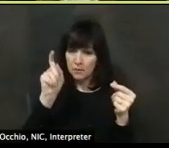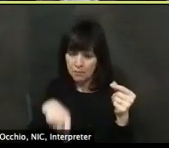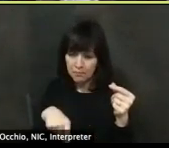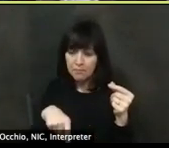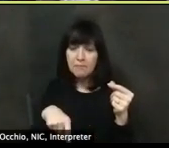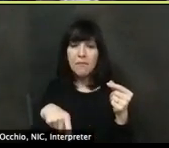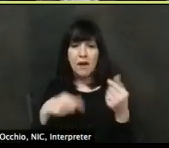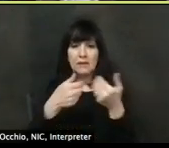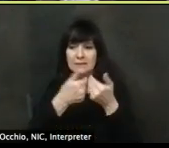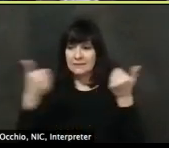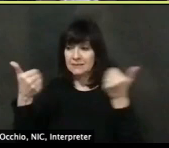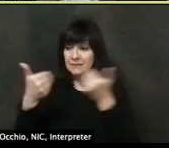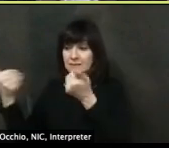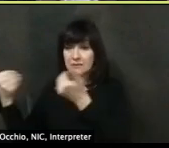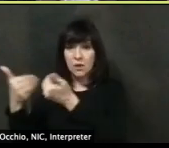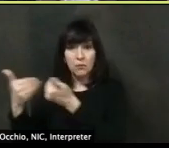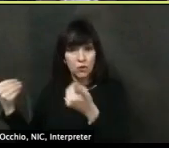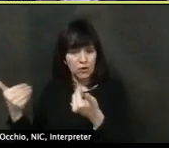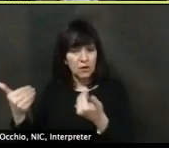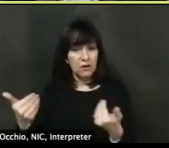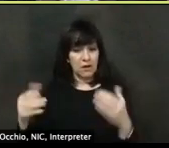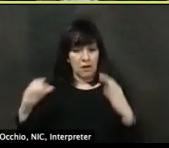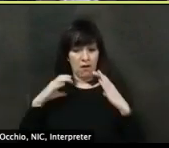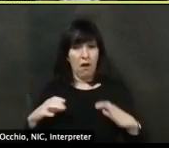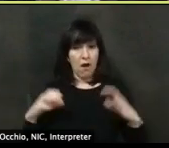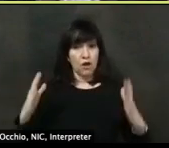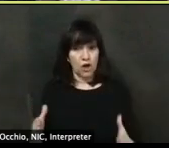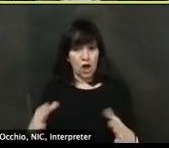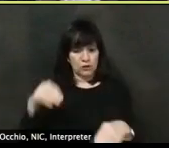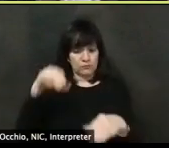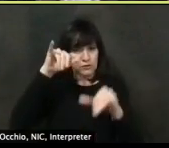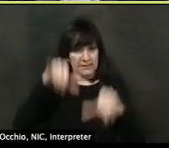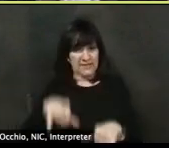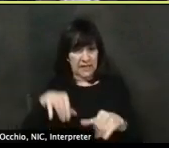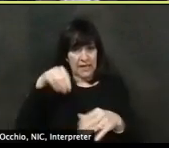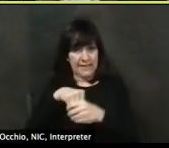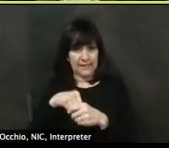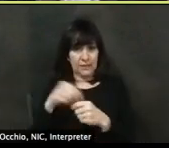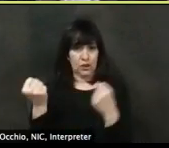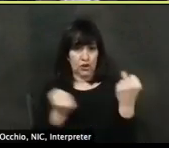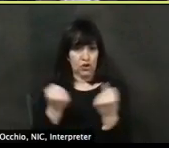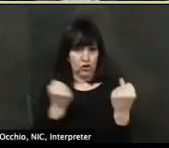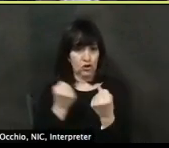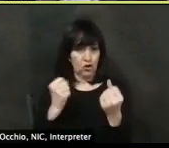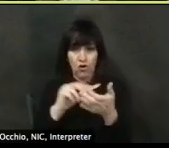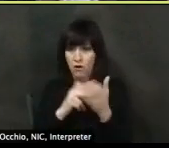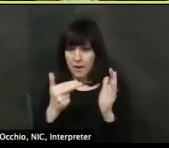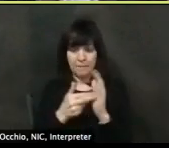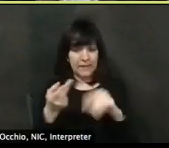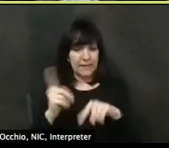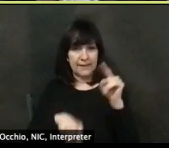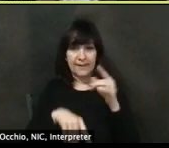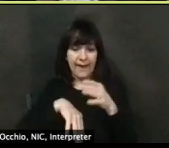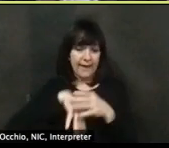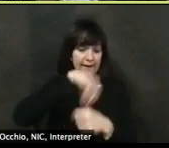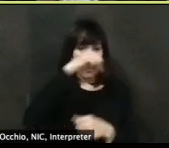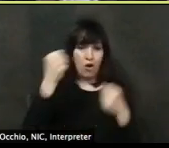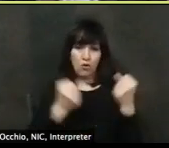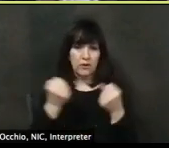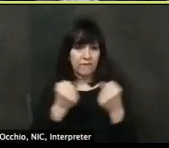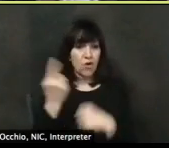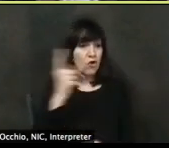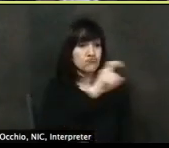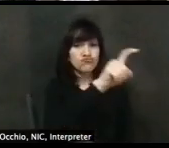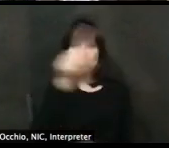Customers can't leave their cars while they're at the movie and things like that. So, um, I'd encourage you to check that out, but, but those are the major changes that were announced,